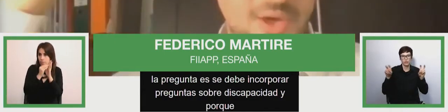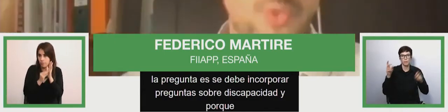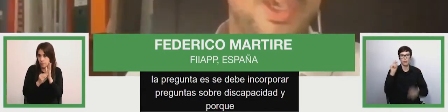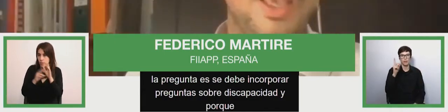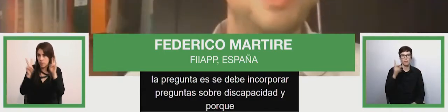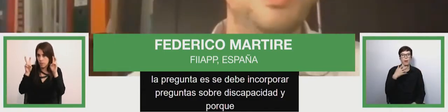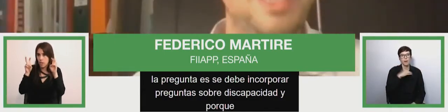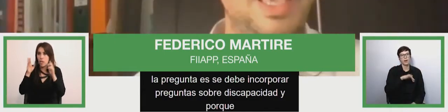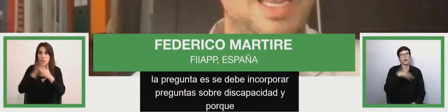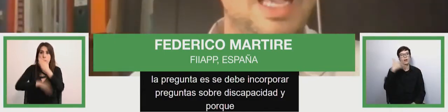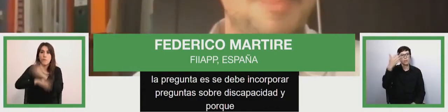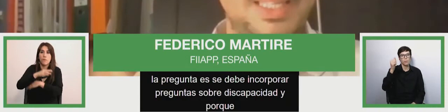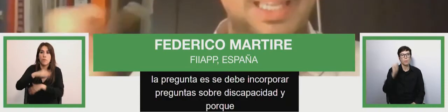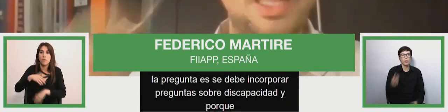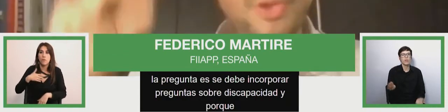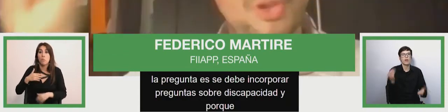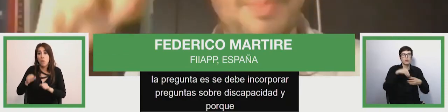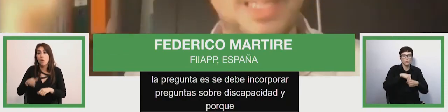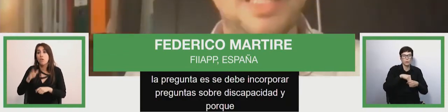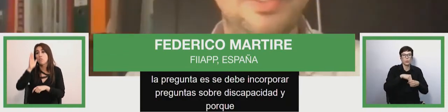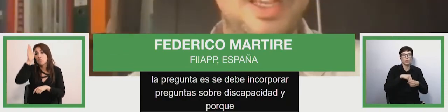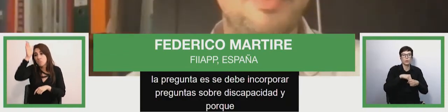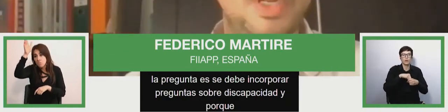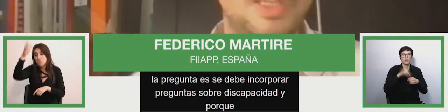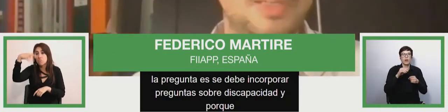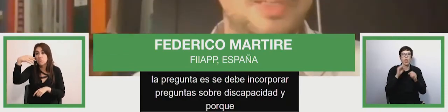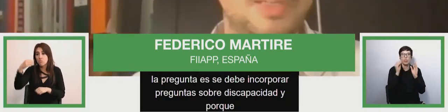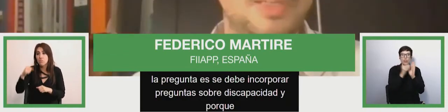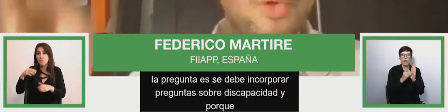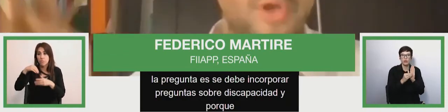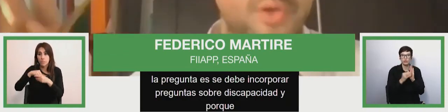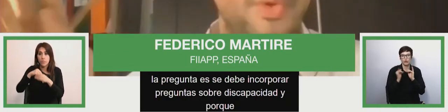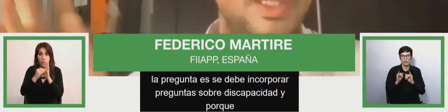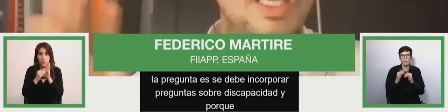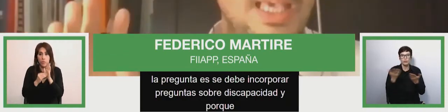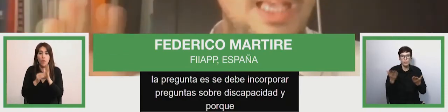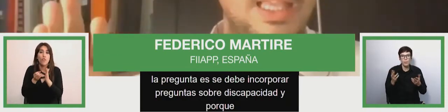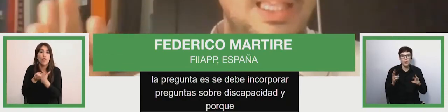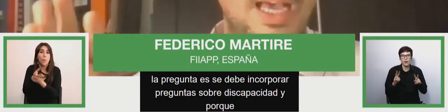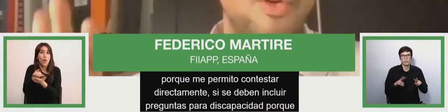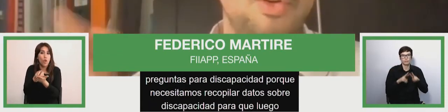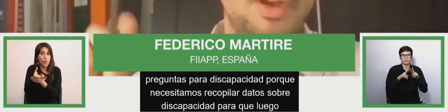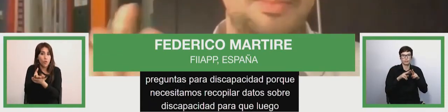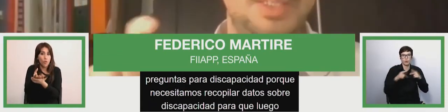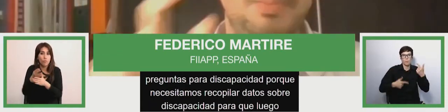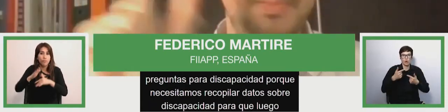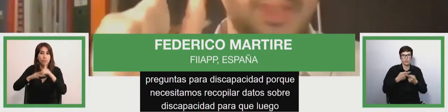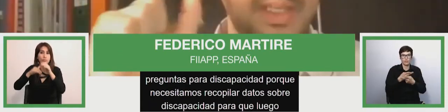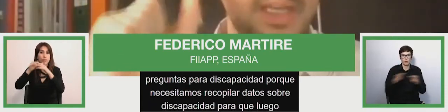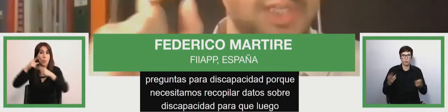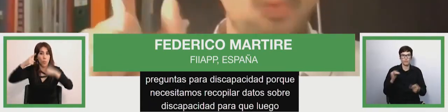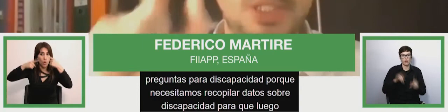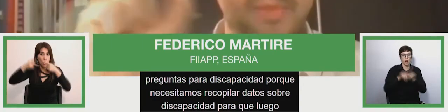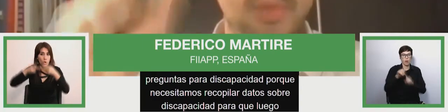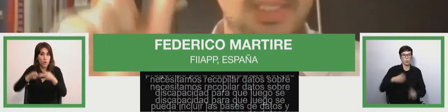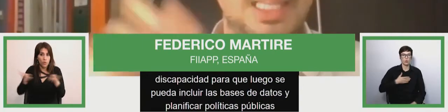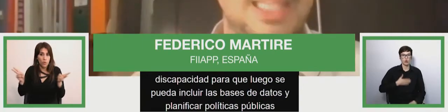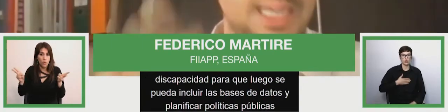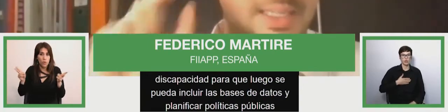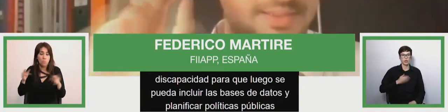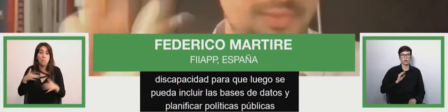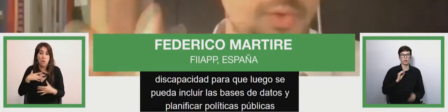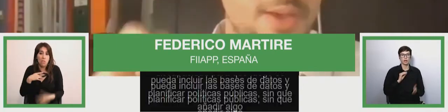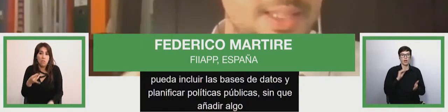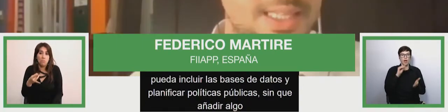be turned or included in database and plan public policy so that's if any panelist wants to add that to my very